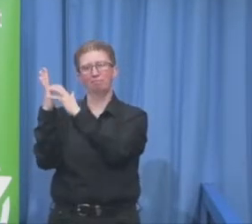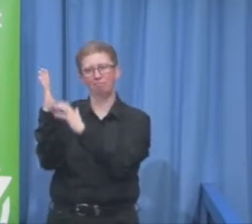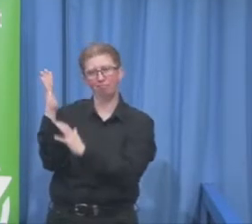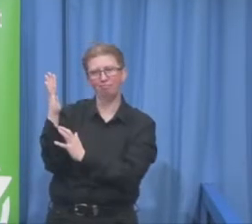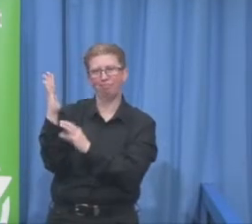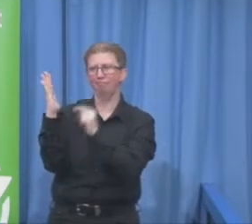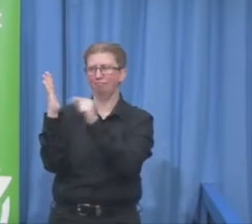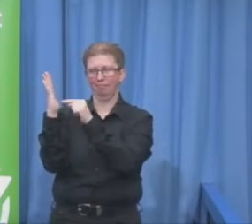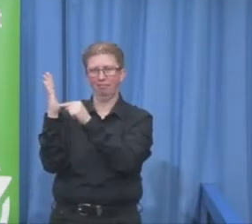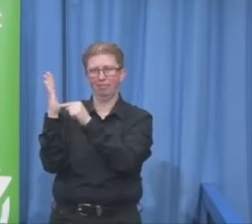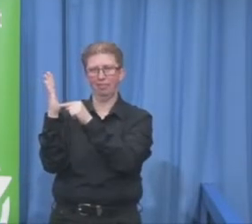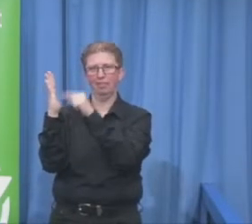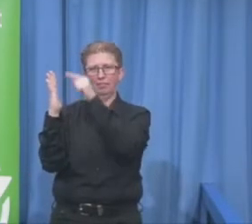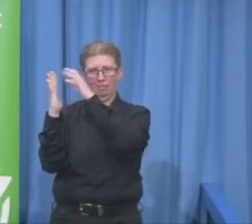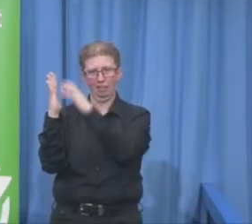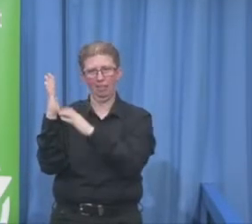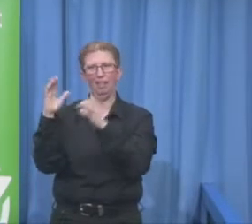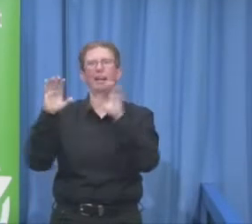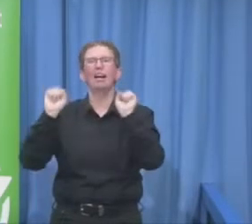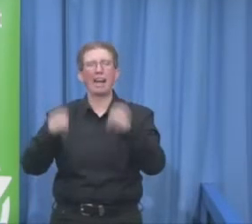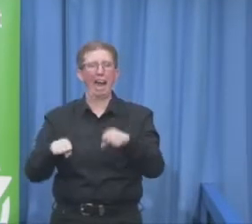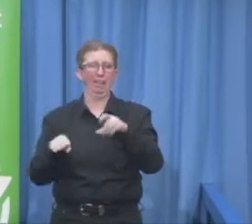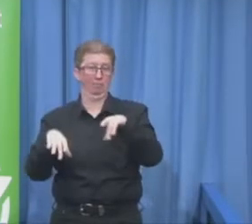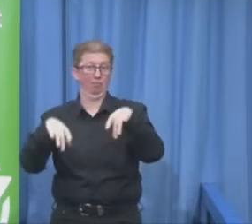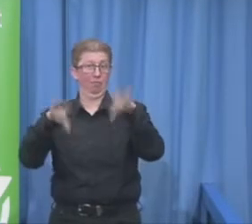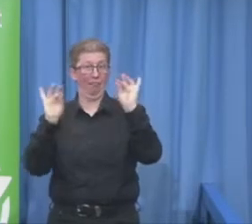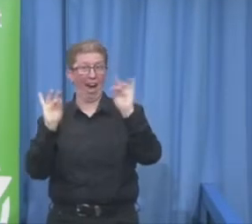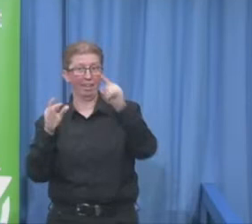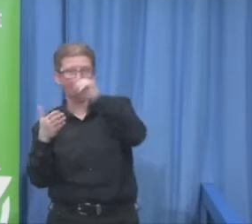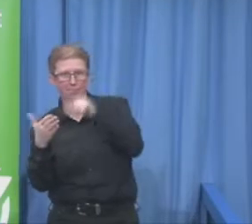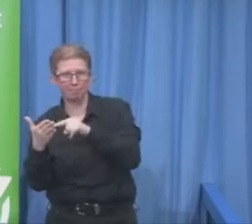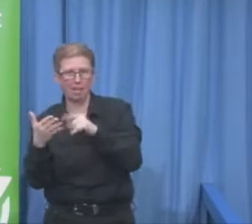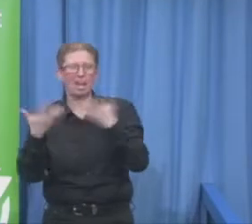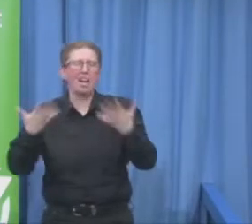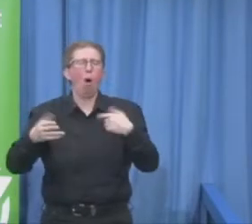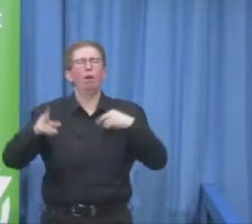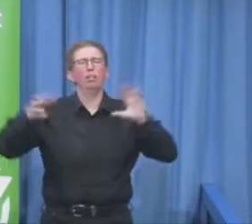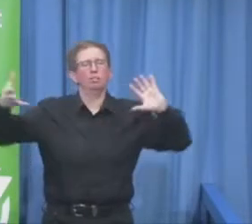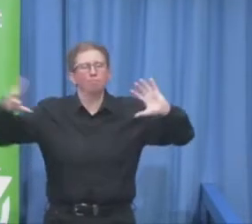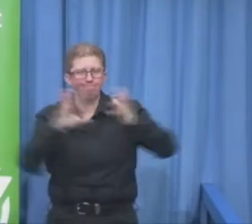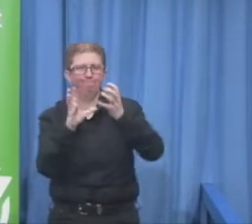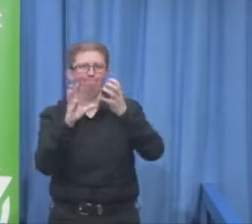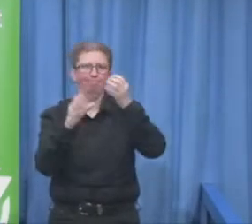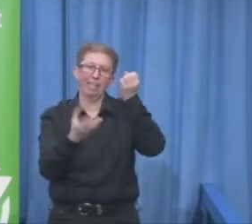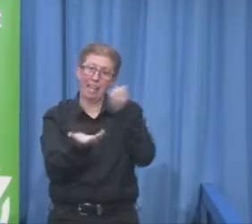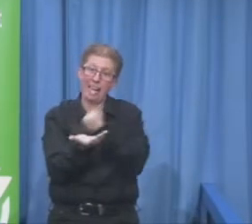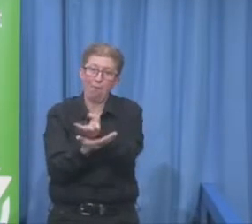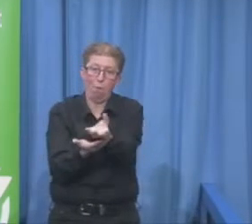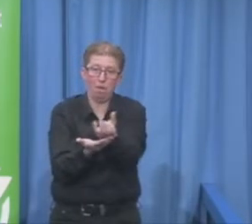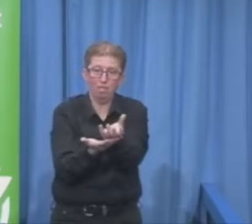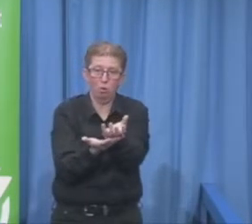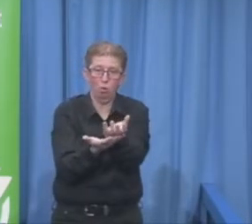give you a short idea what the social indicators mean.